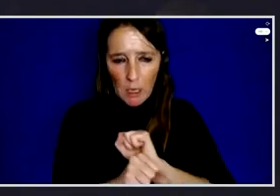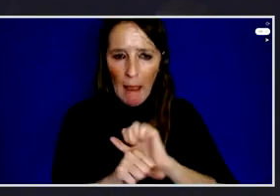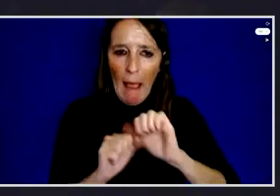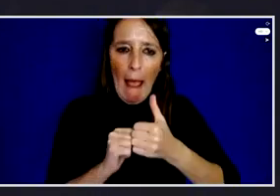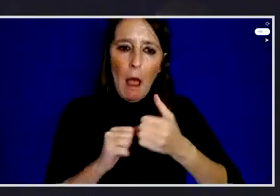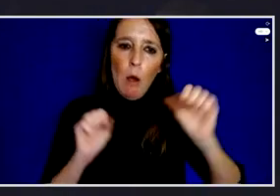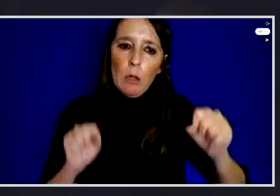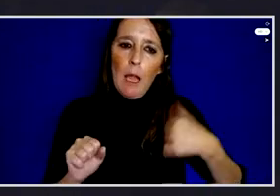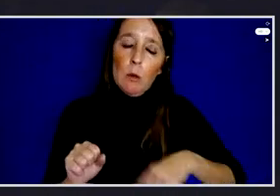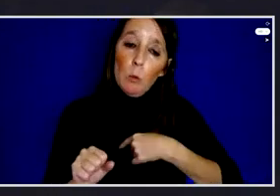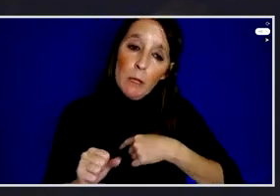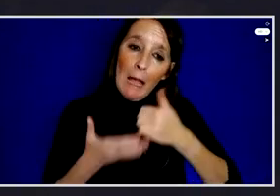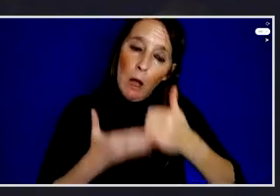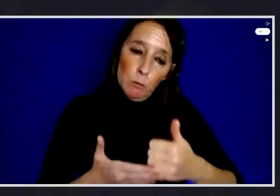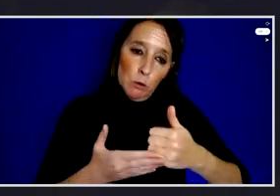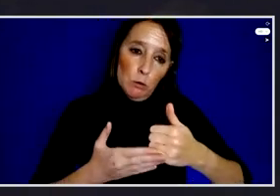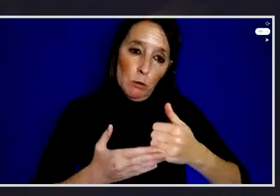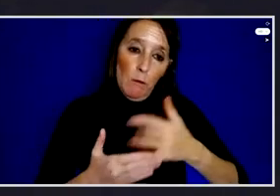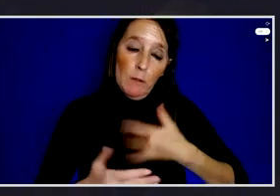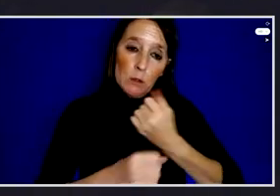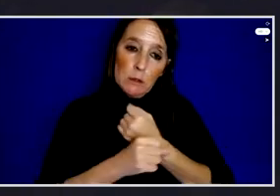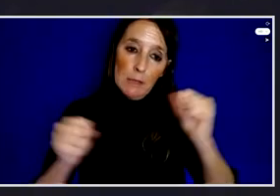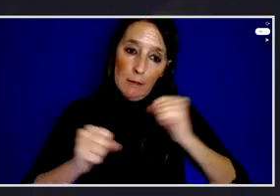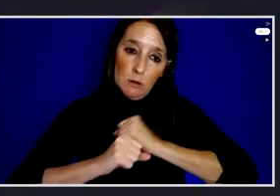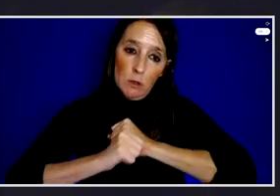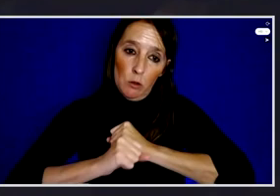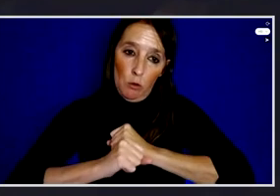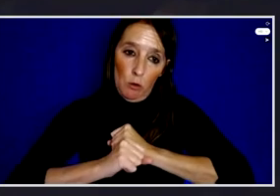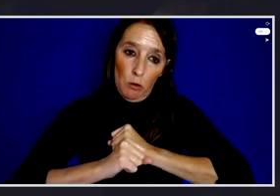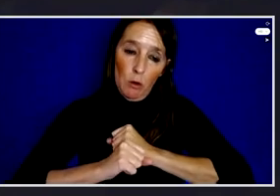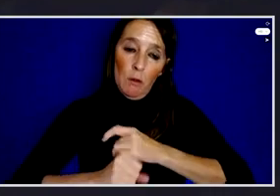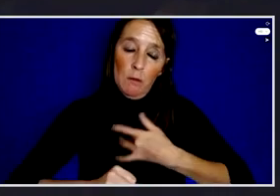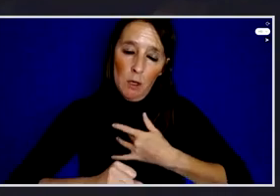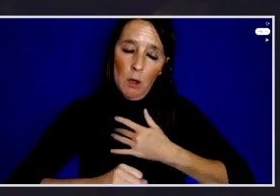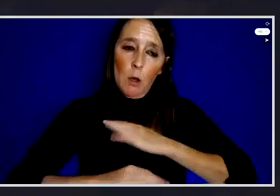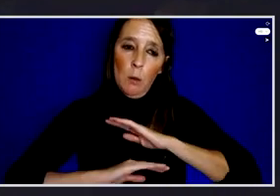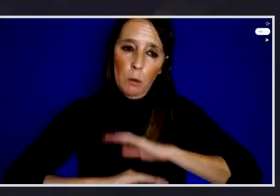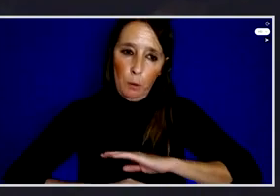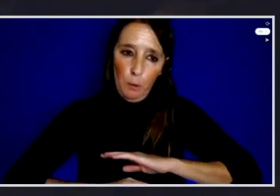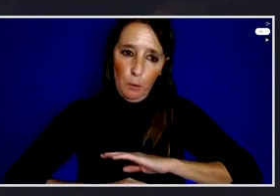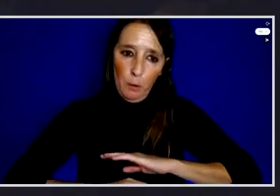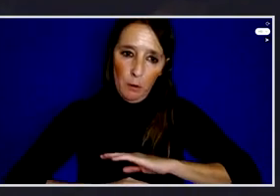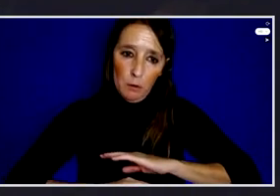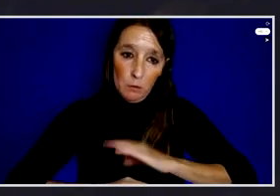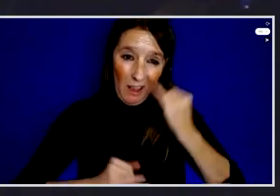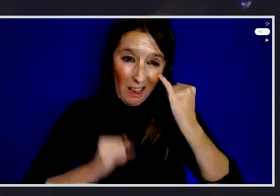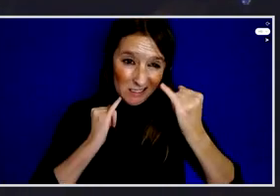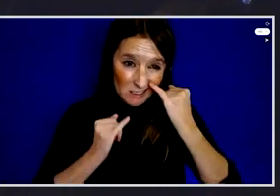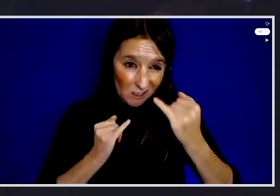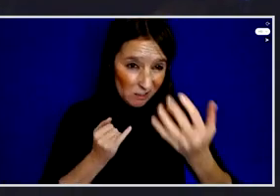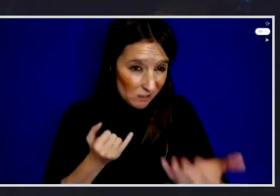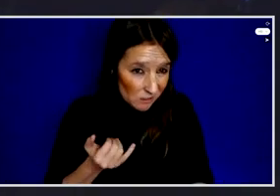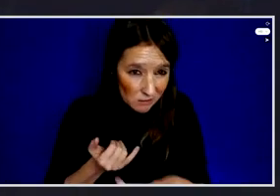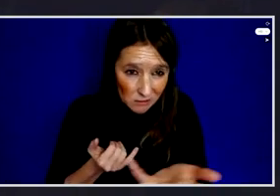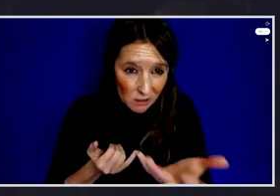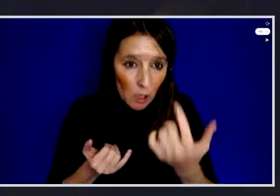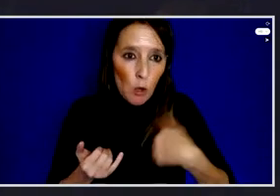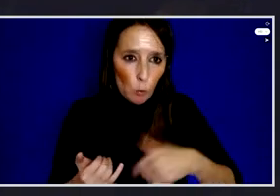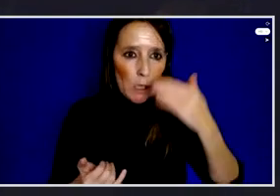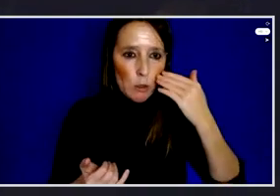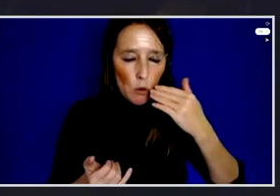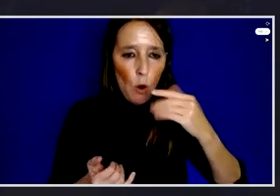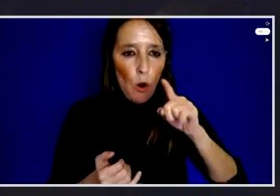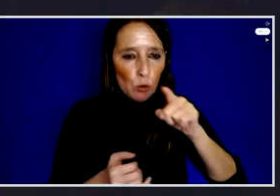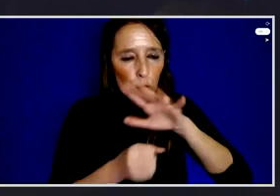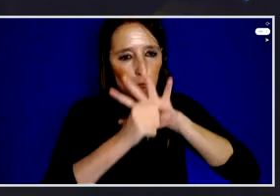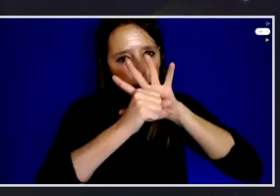and security and have the confidence that they can do that? Any ideas that you have about that? Because we know the pressure that so many are